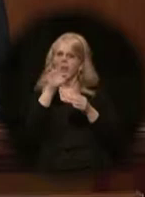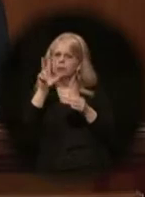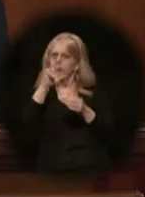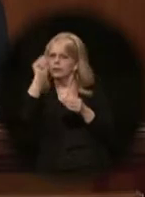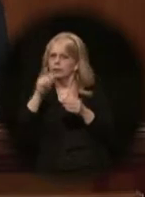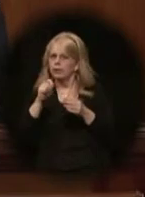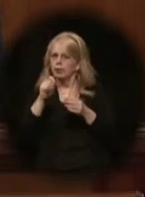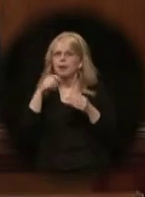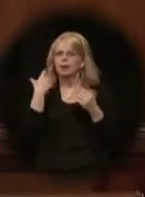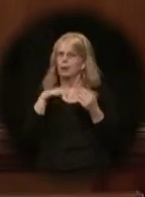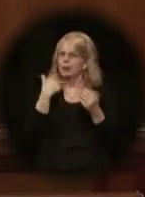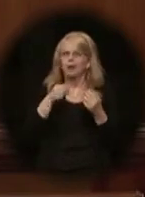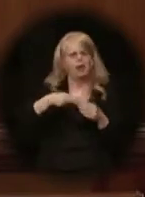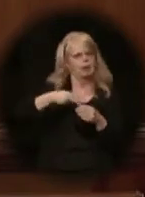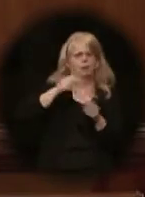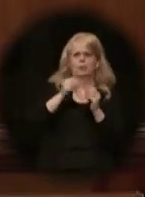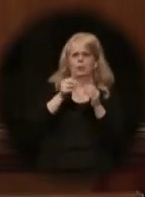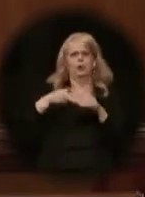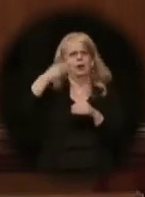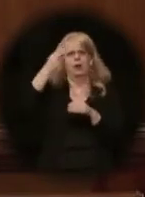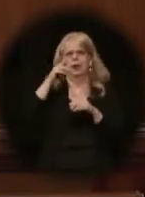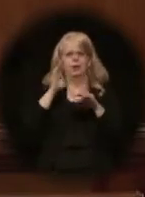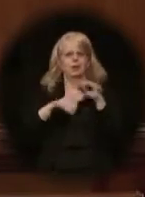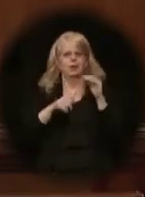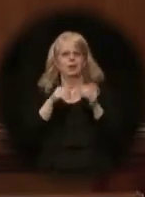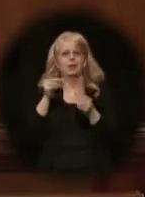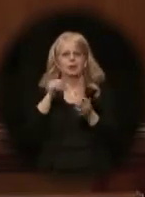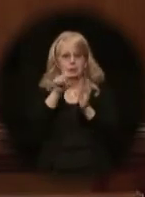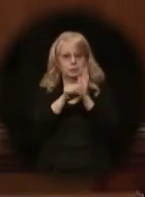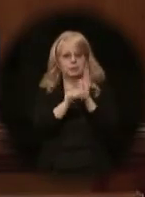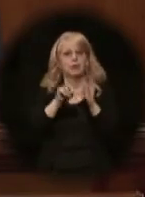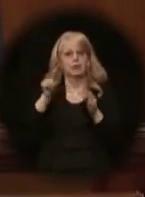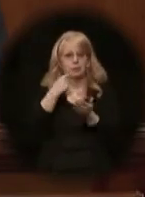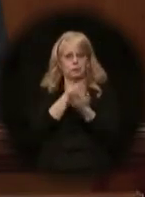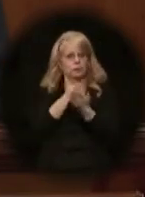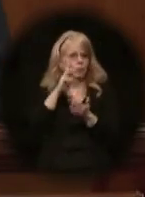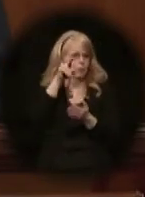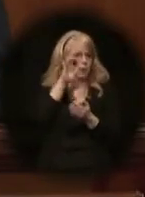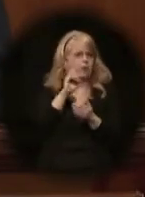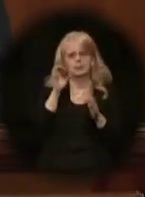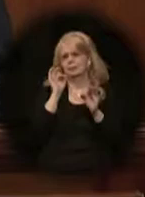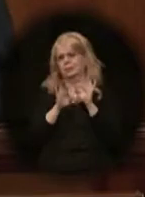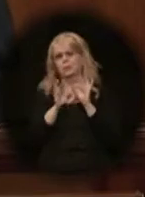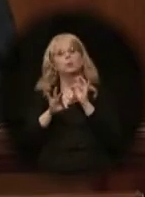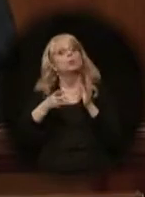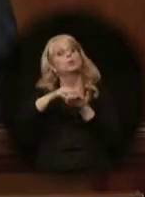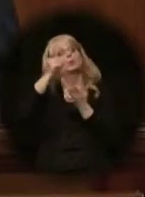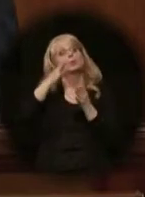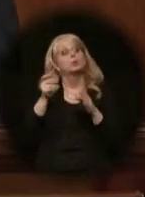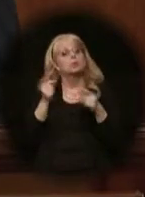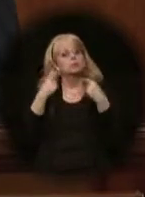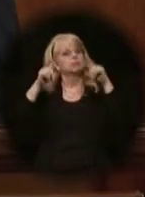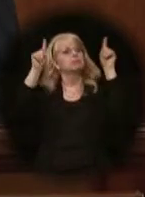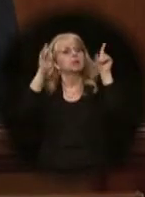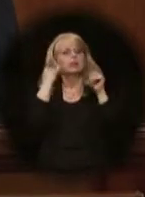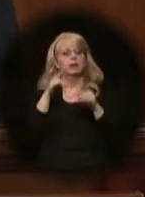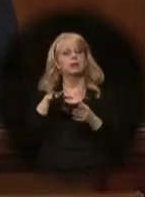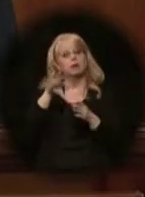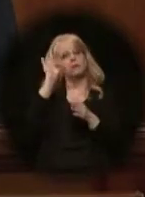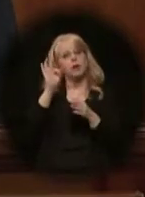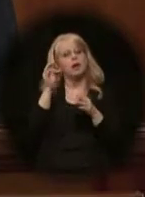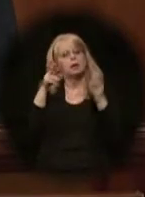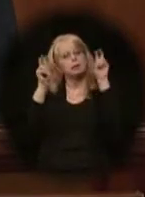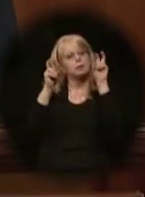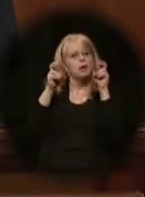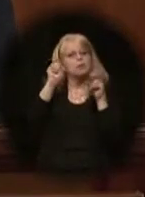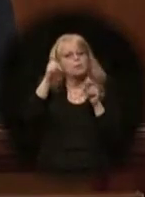That's higher than the state's graduation rate. It's simple. Students excel when they find a subject that inspires them.